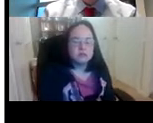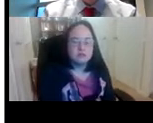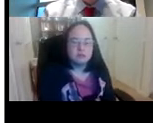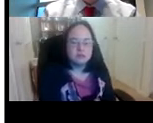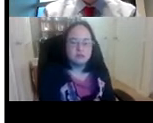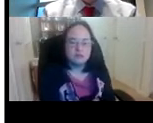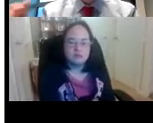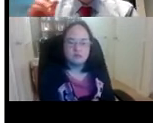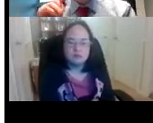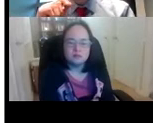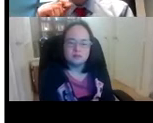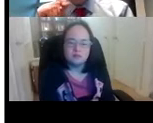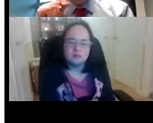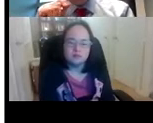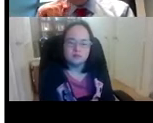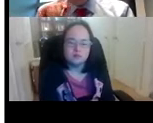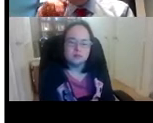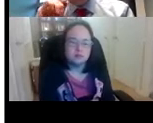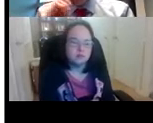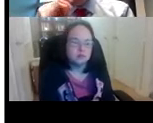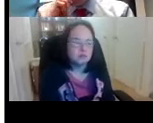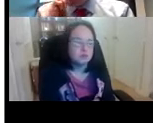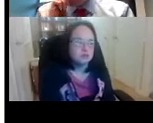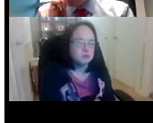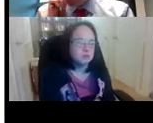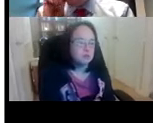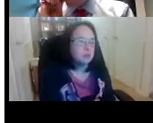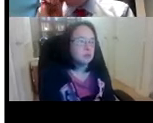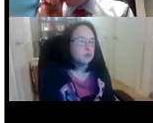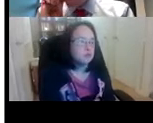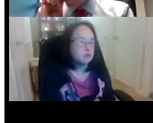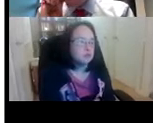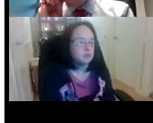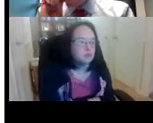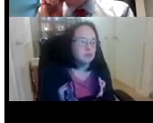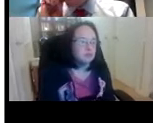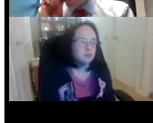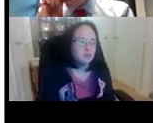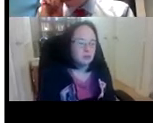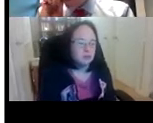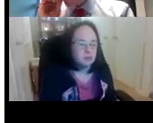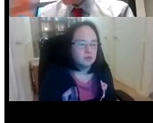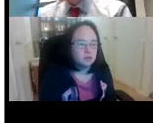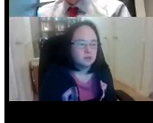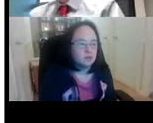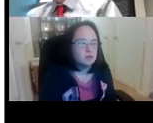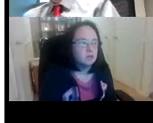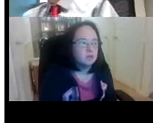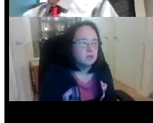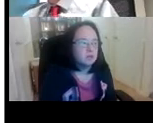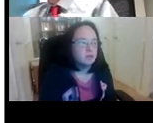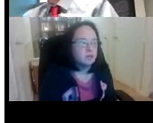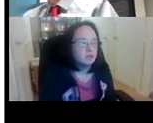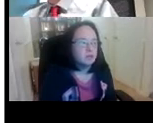diabetes like cardiovascular disease respiratory disease we know now that the risk of immobility